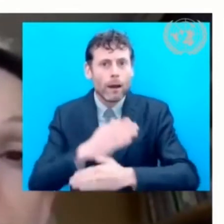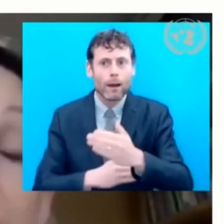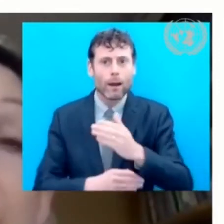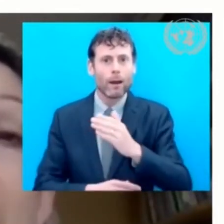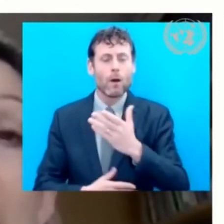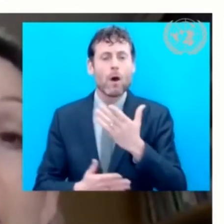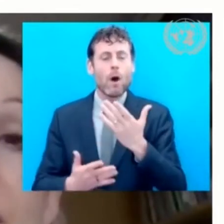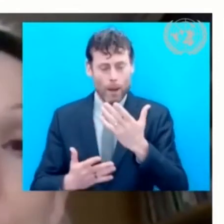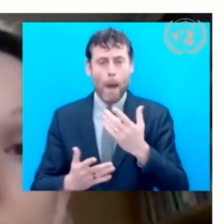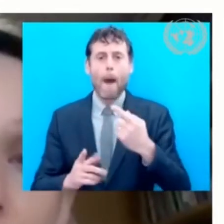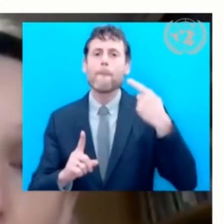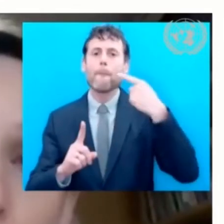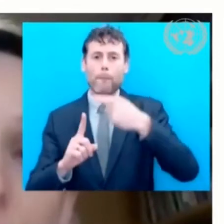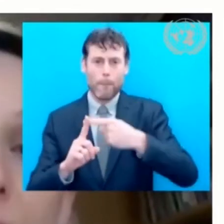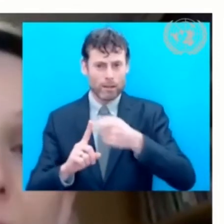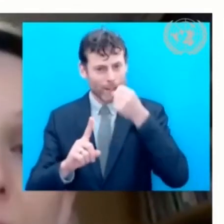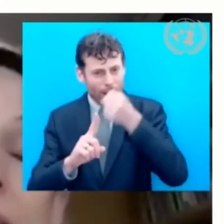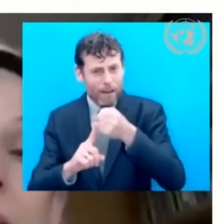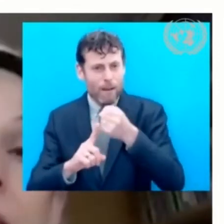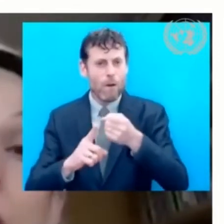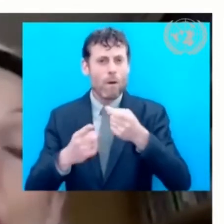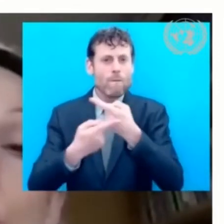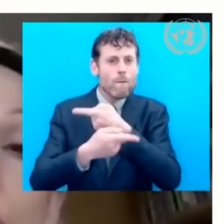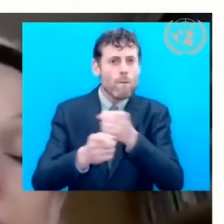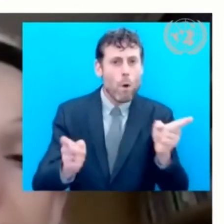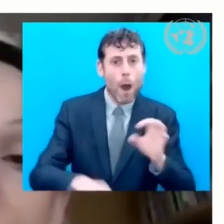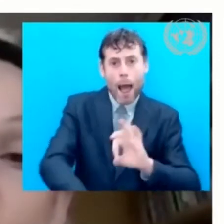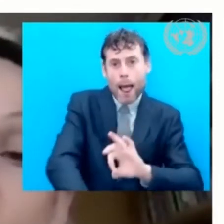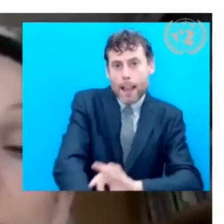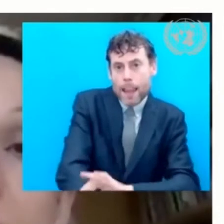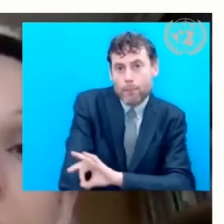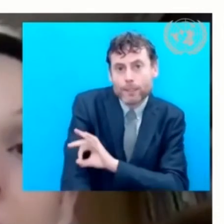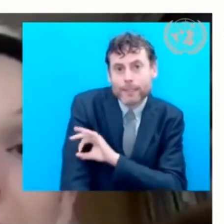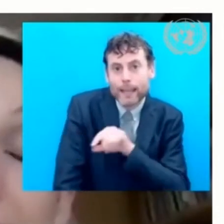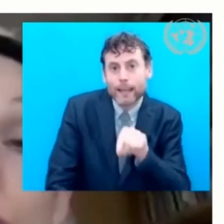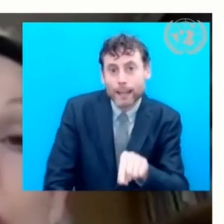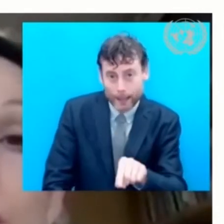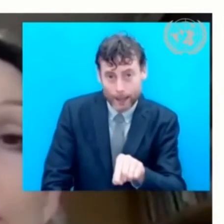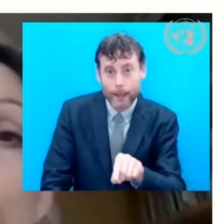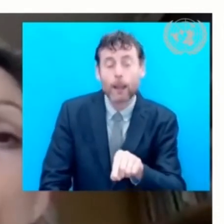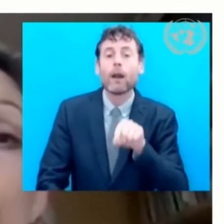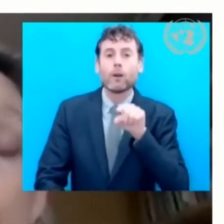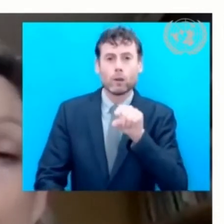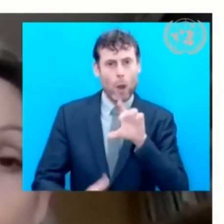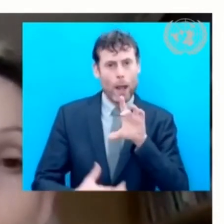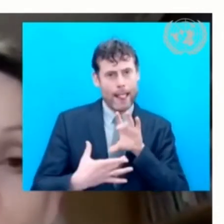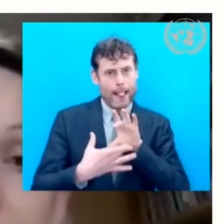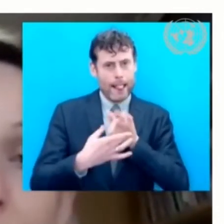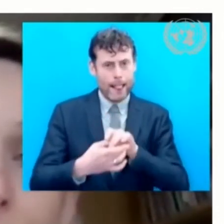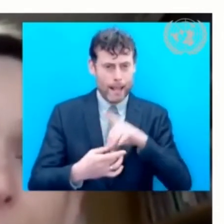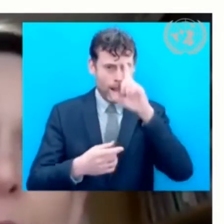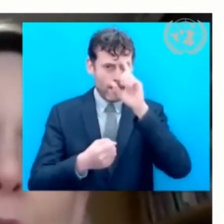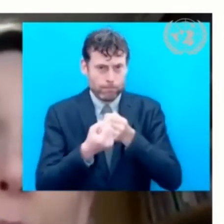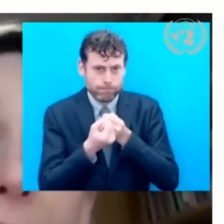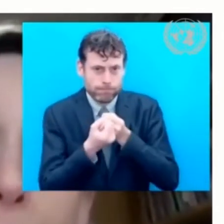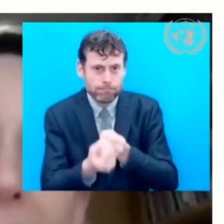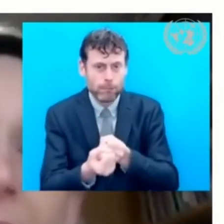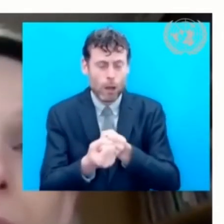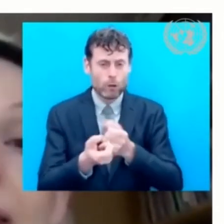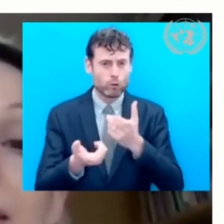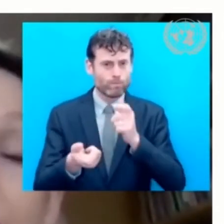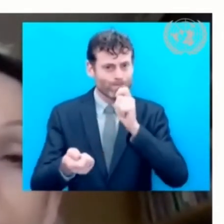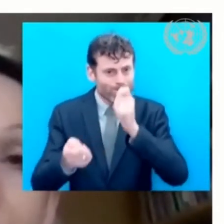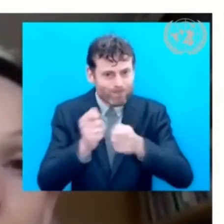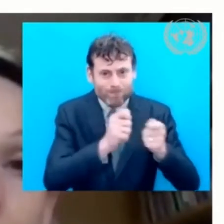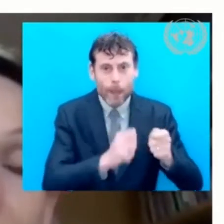leprosy as persons with disabilities within national legal and regulatory frameworks. When I